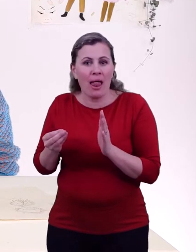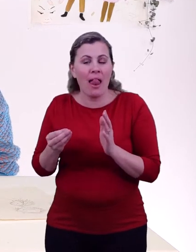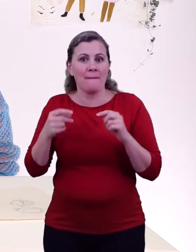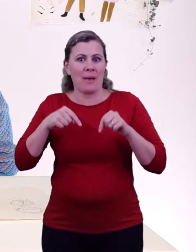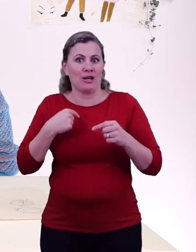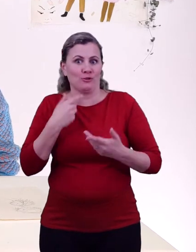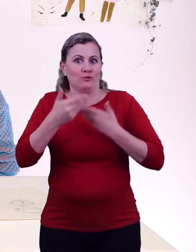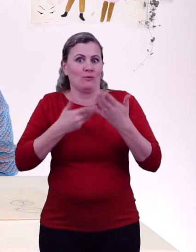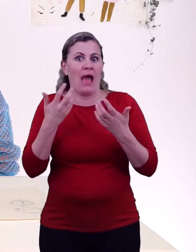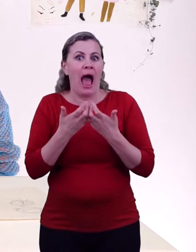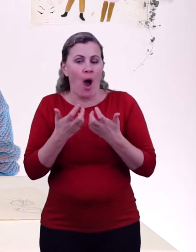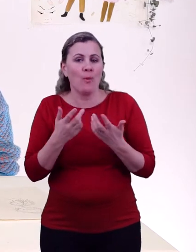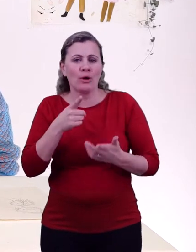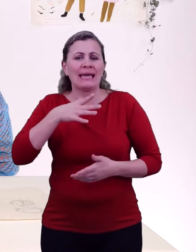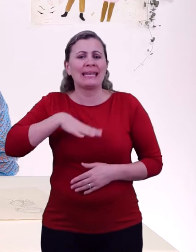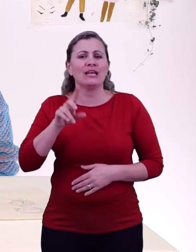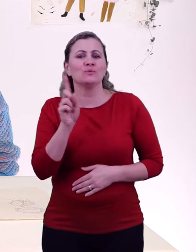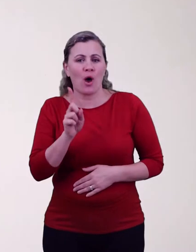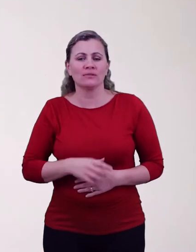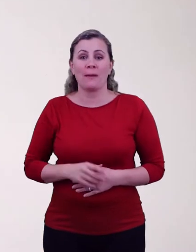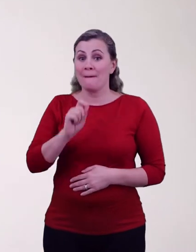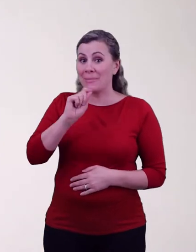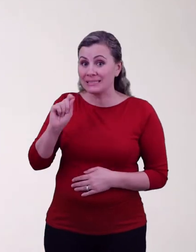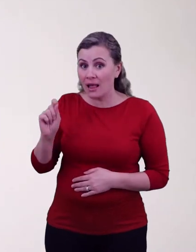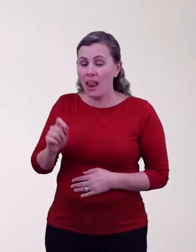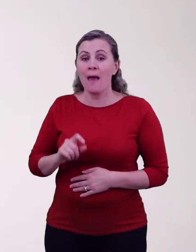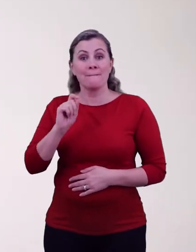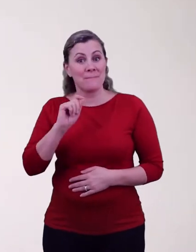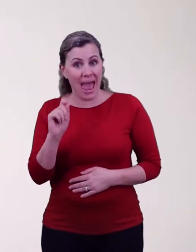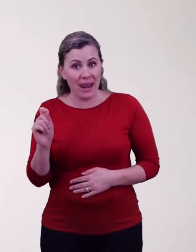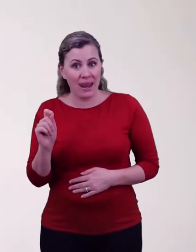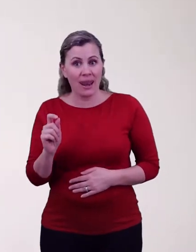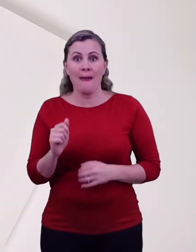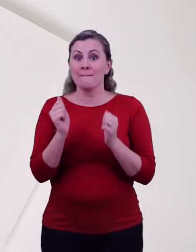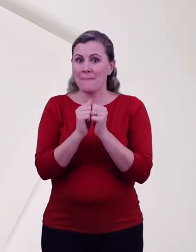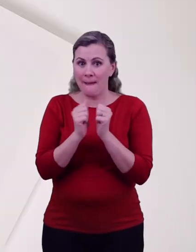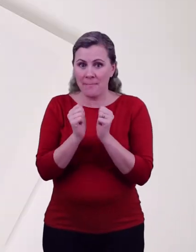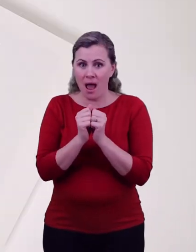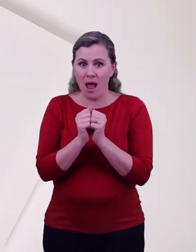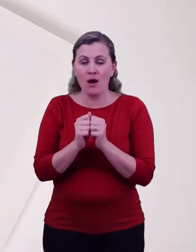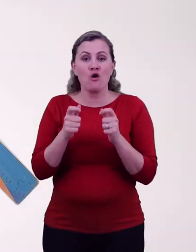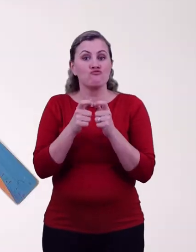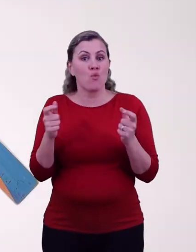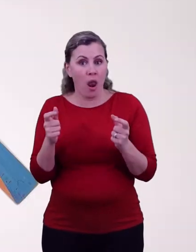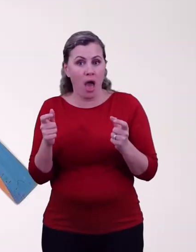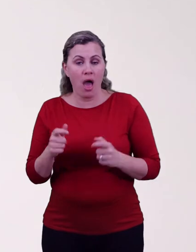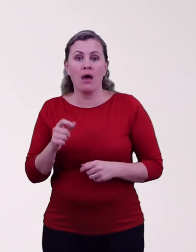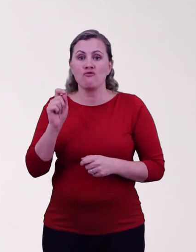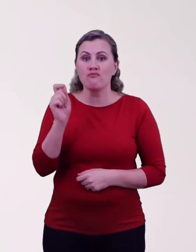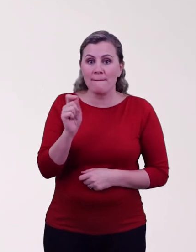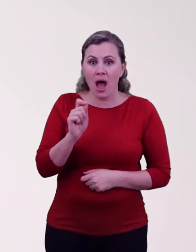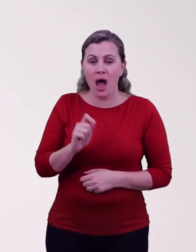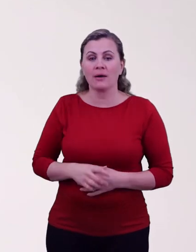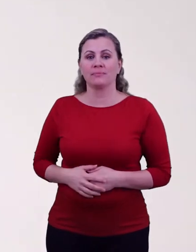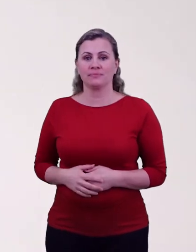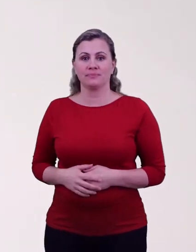books. For this craft you will need pencil, black pen, plain paper, a ruler and